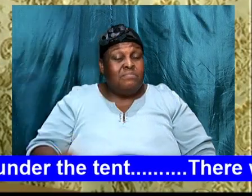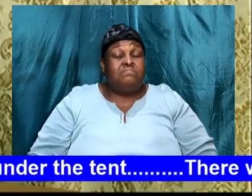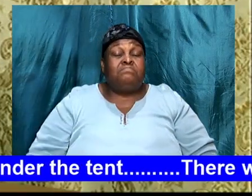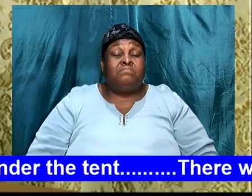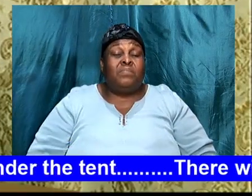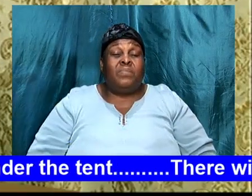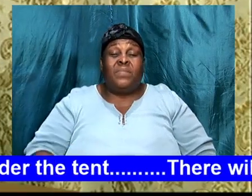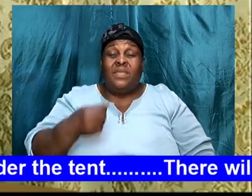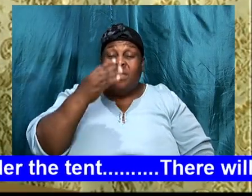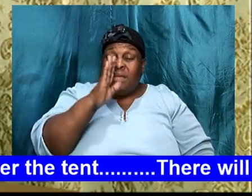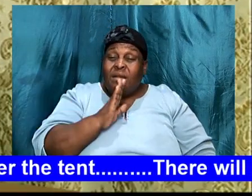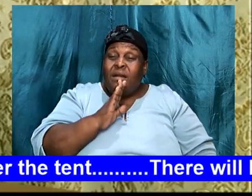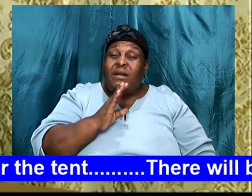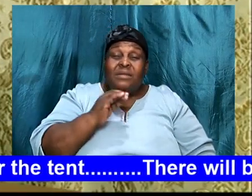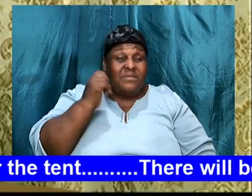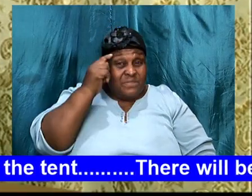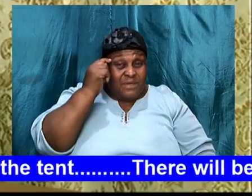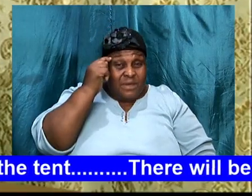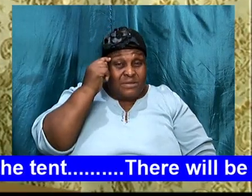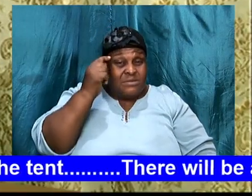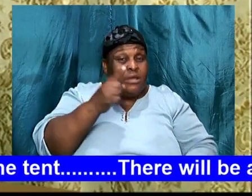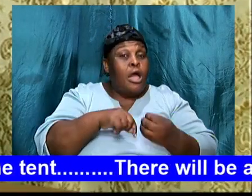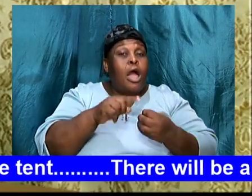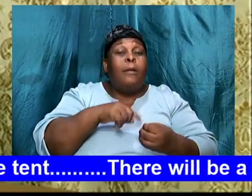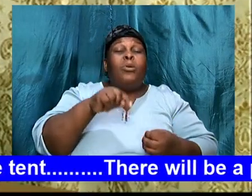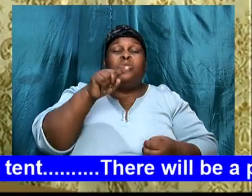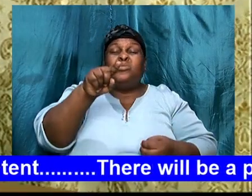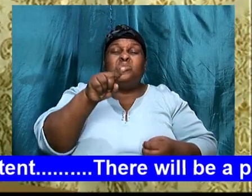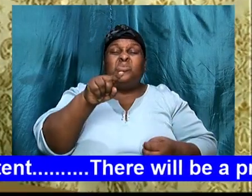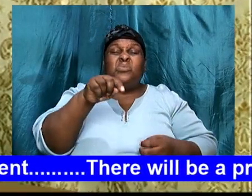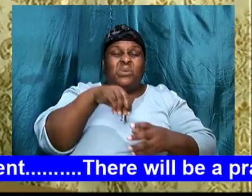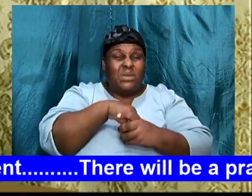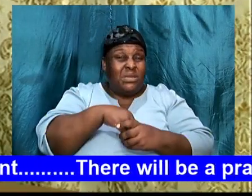God, thought about you, in eternity. humanity.